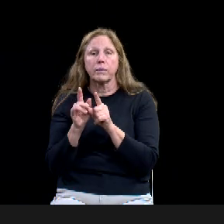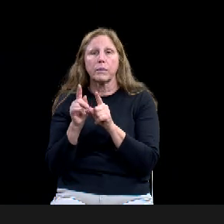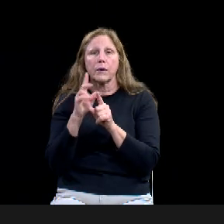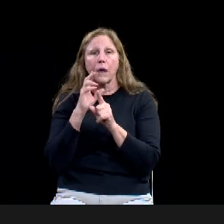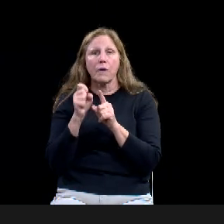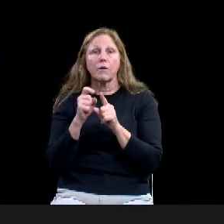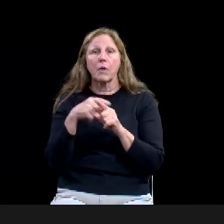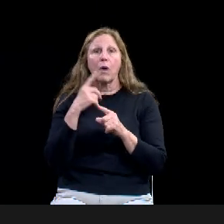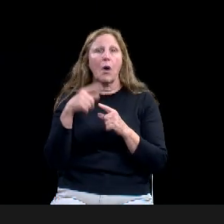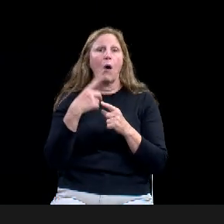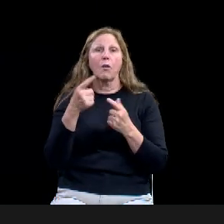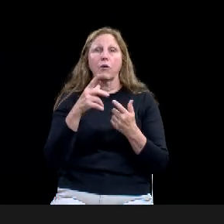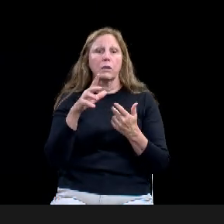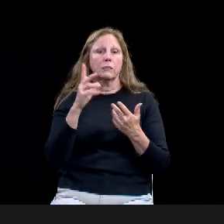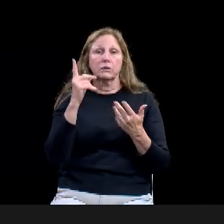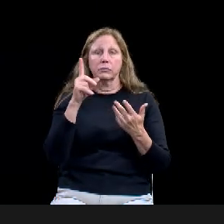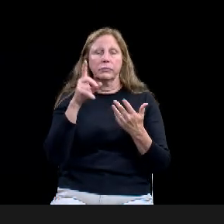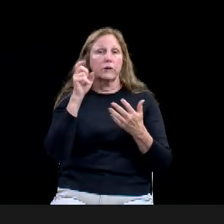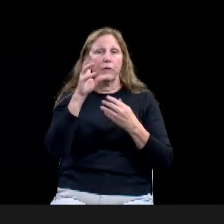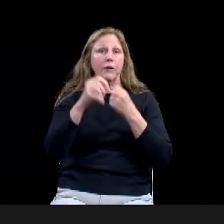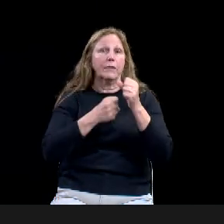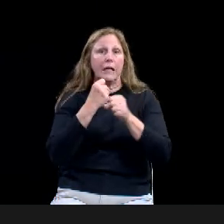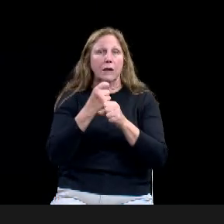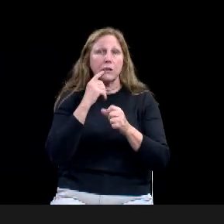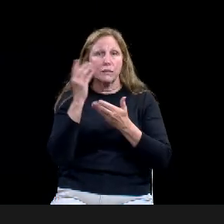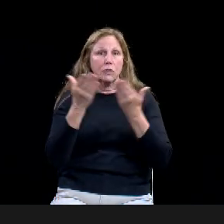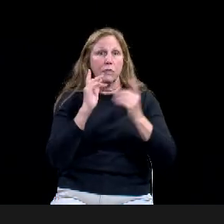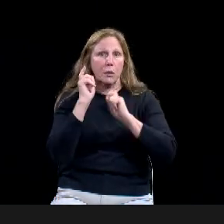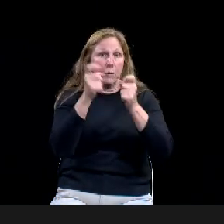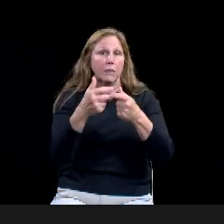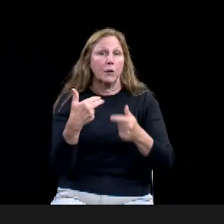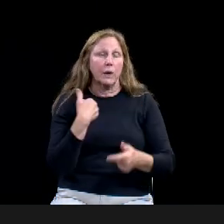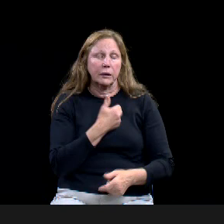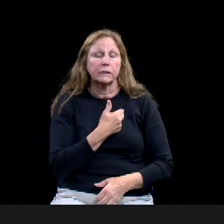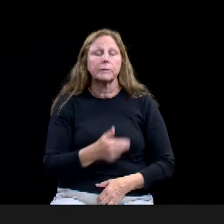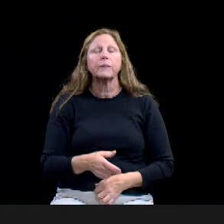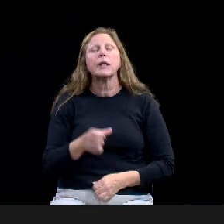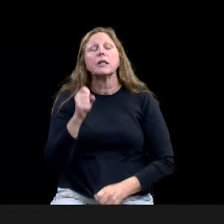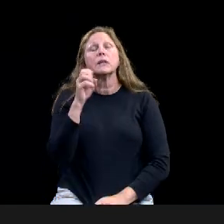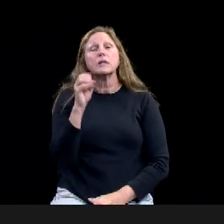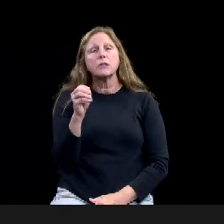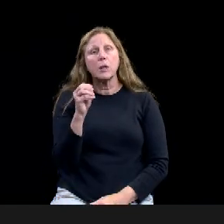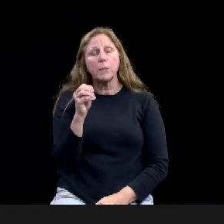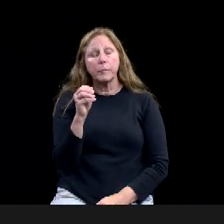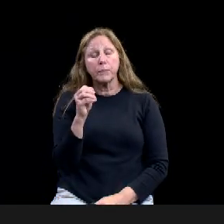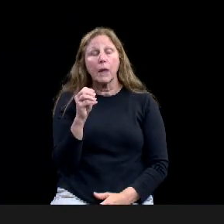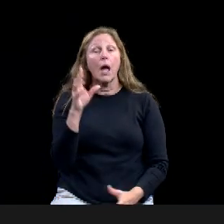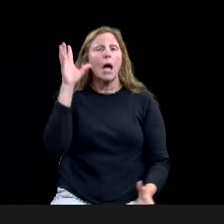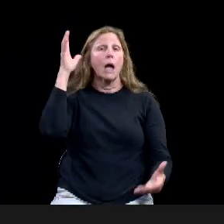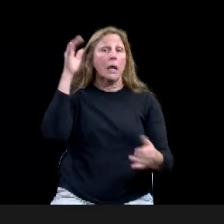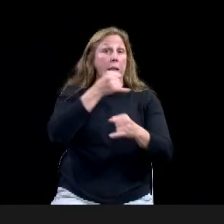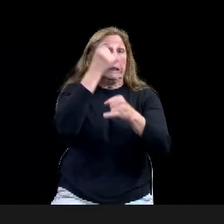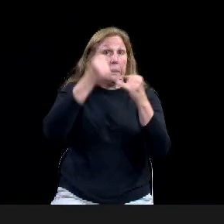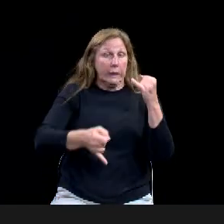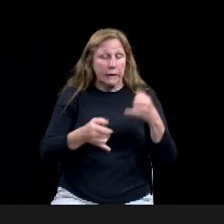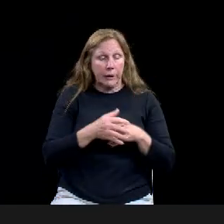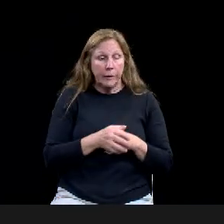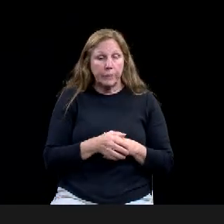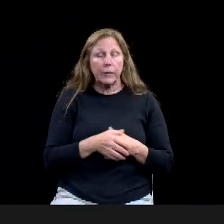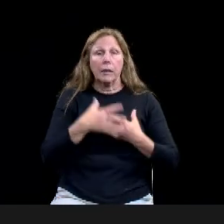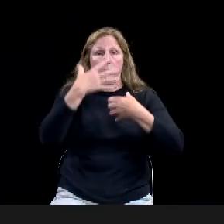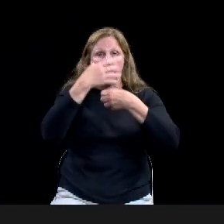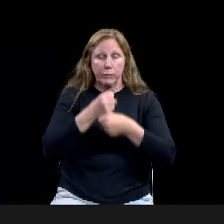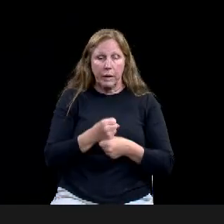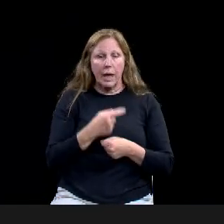when you get right down to the boots, I love this image. Uh, in, in 1964, before Waco